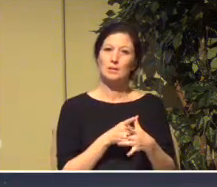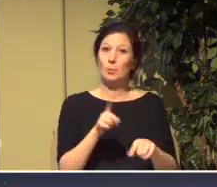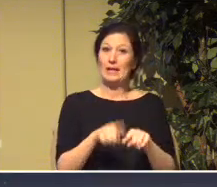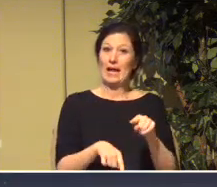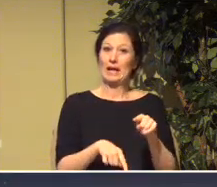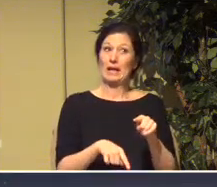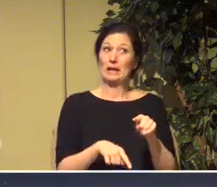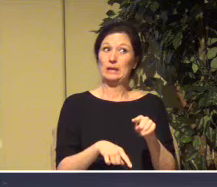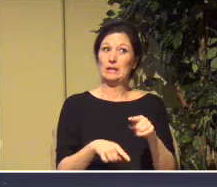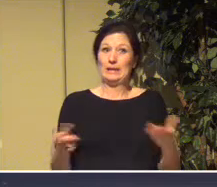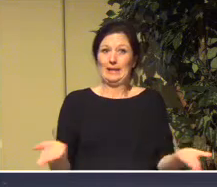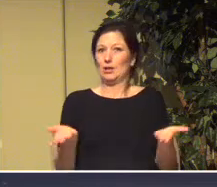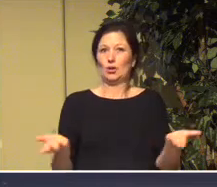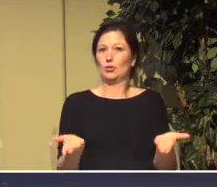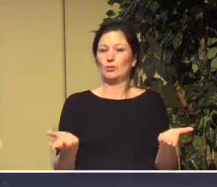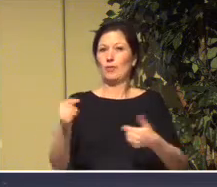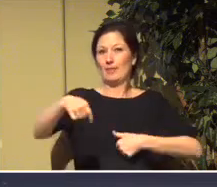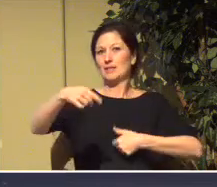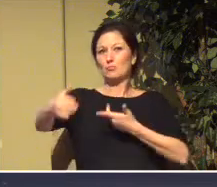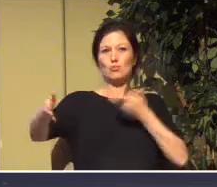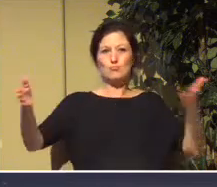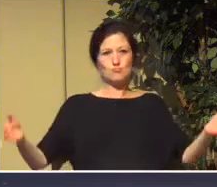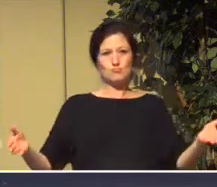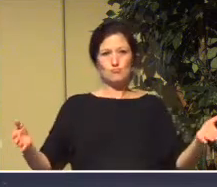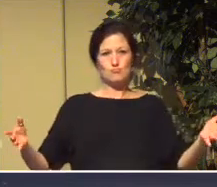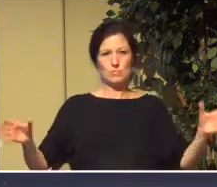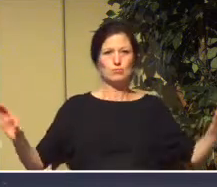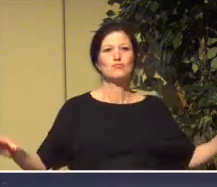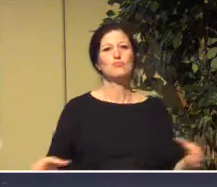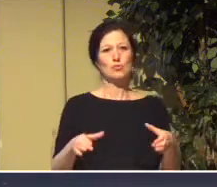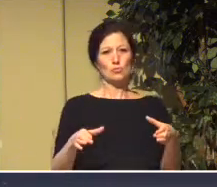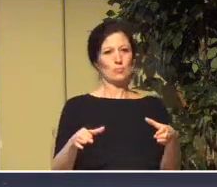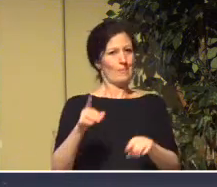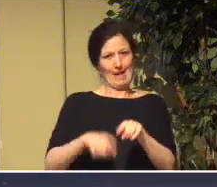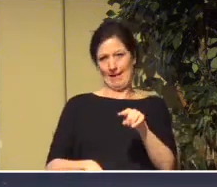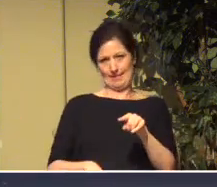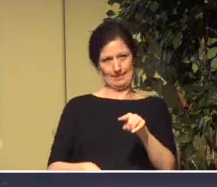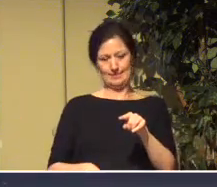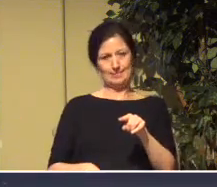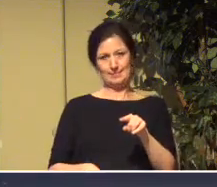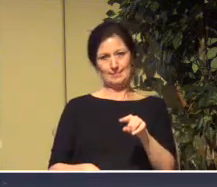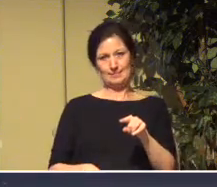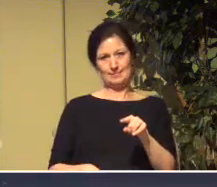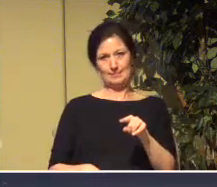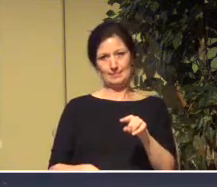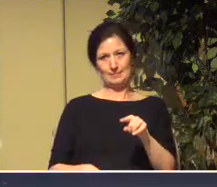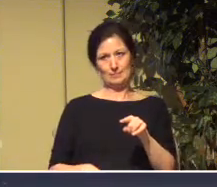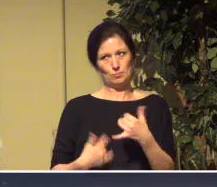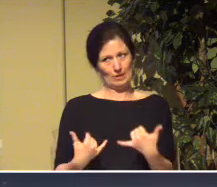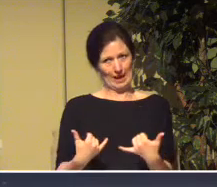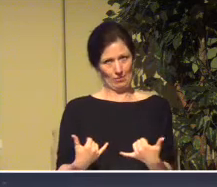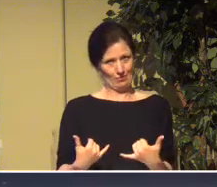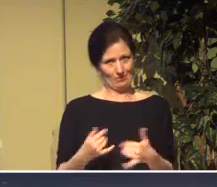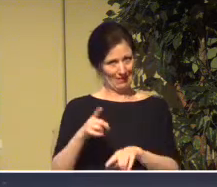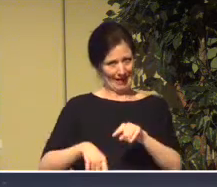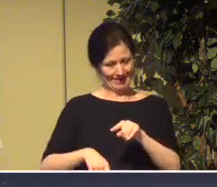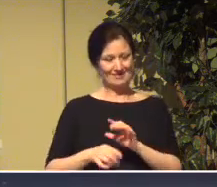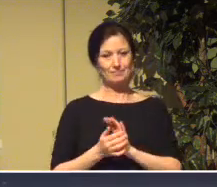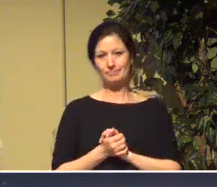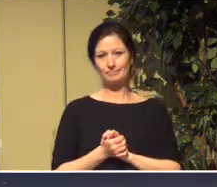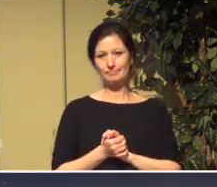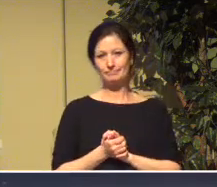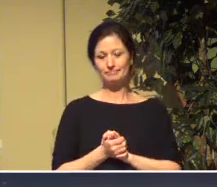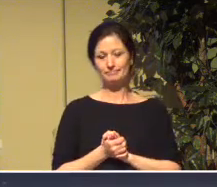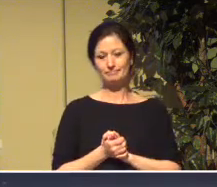at church in the auditorium here, where I am right at this moment. It's